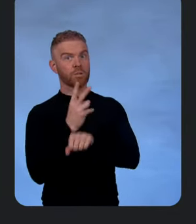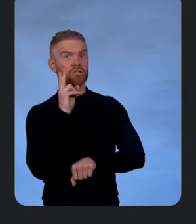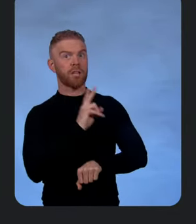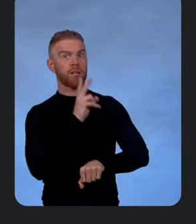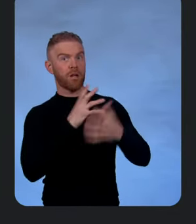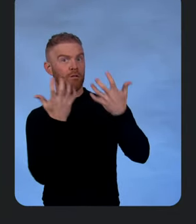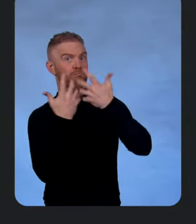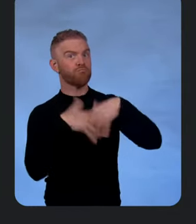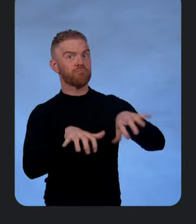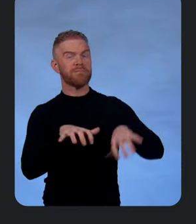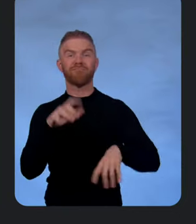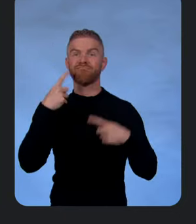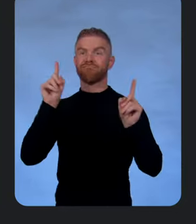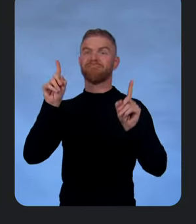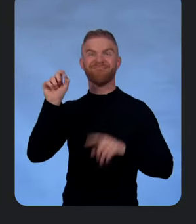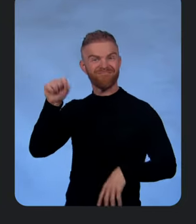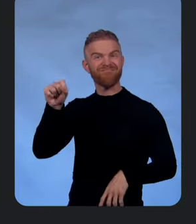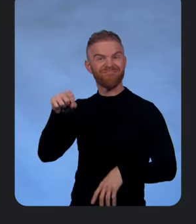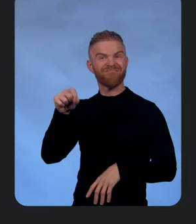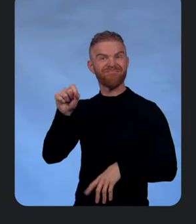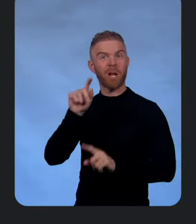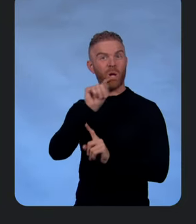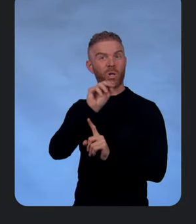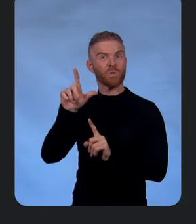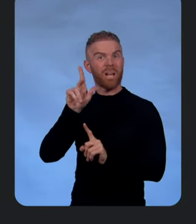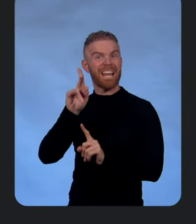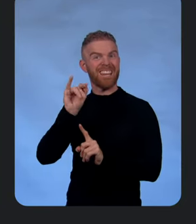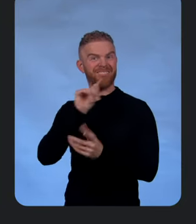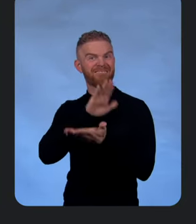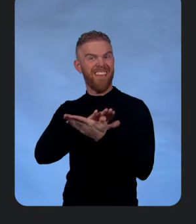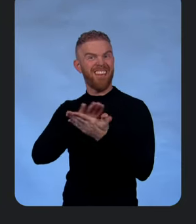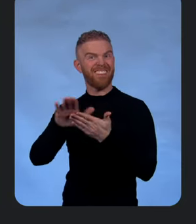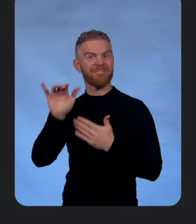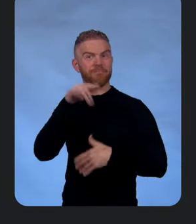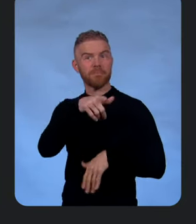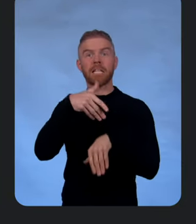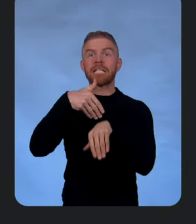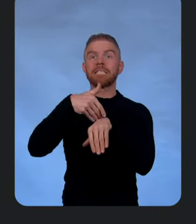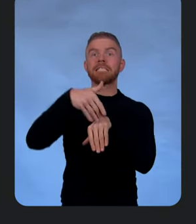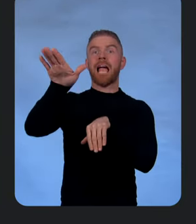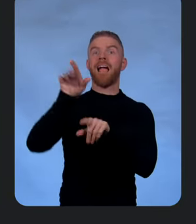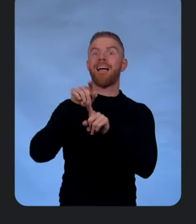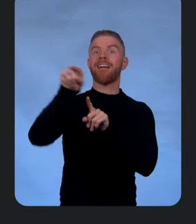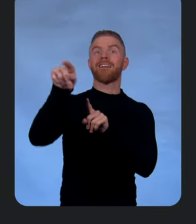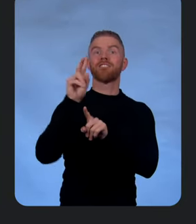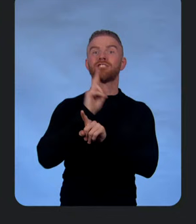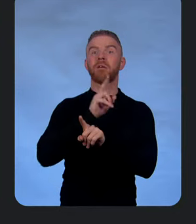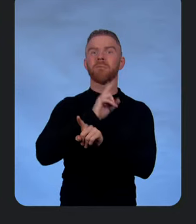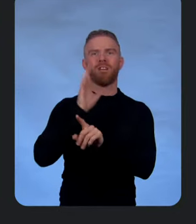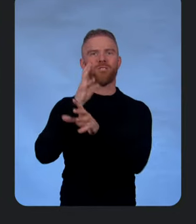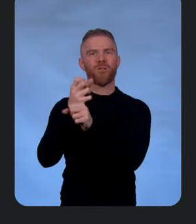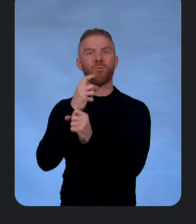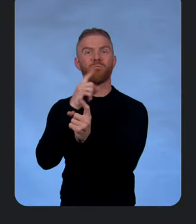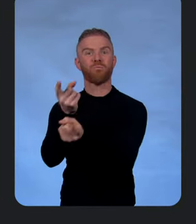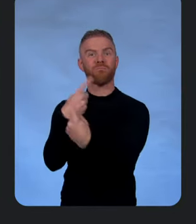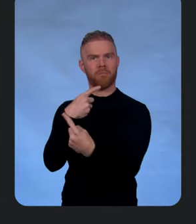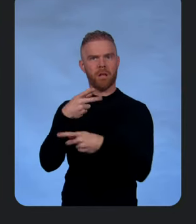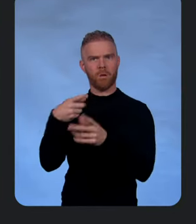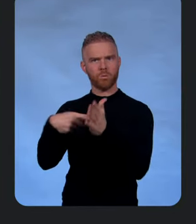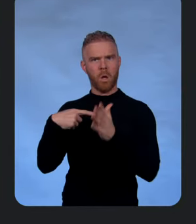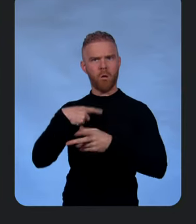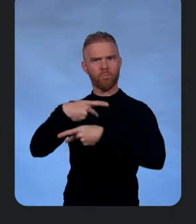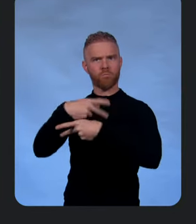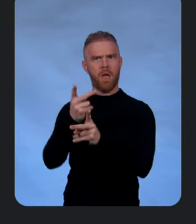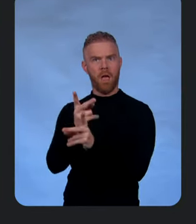kit there. And then we send that off to Gemini. It gives us a response. It gives us the ID of the product in particular. Yeah. We then use that to do one final